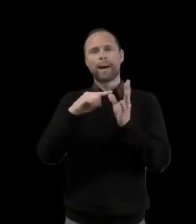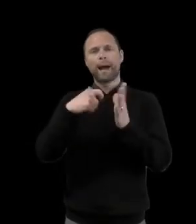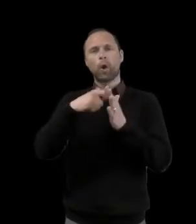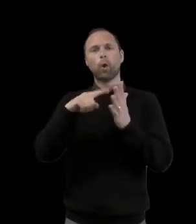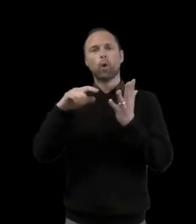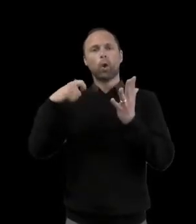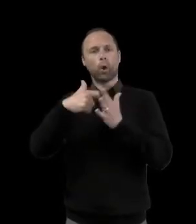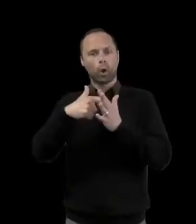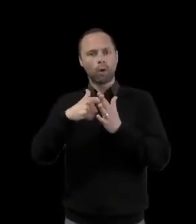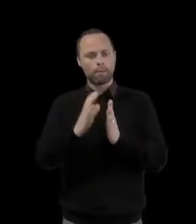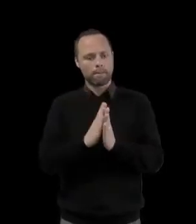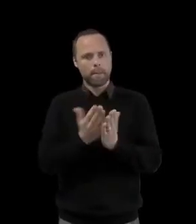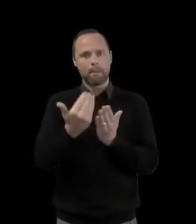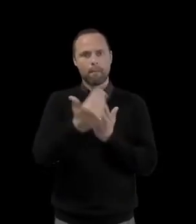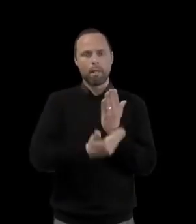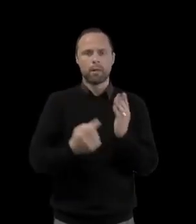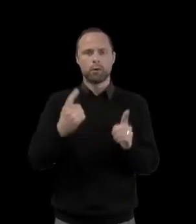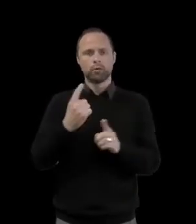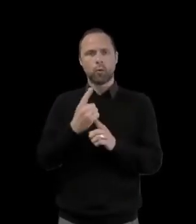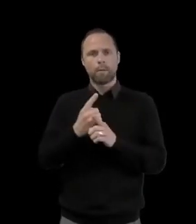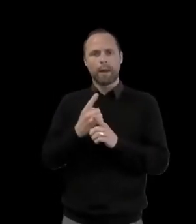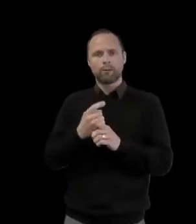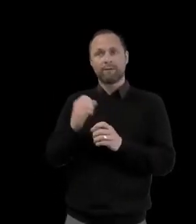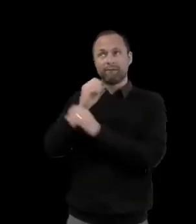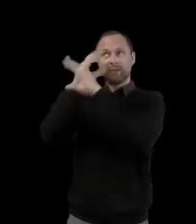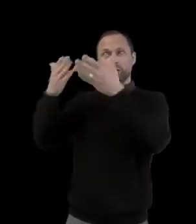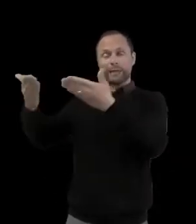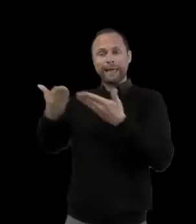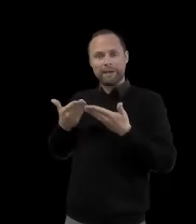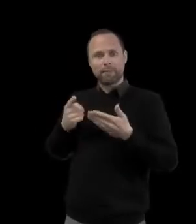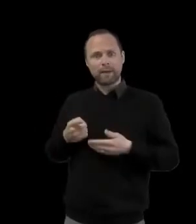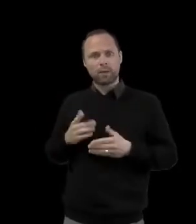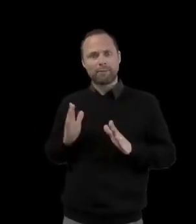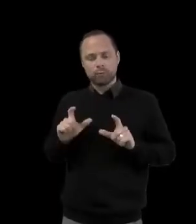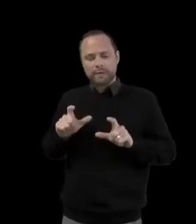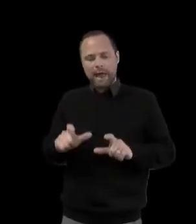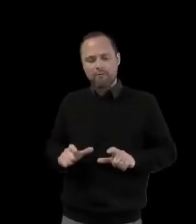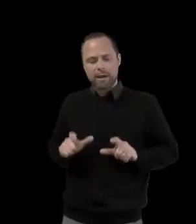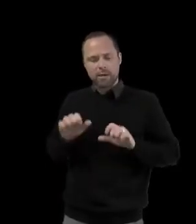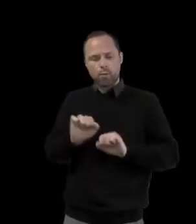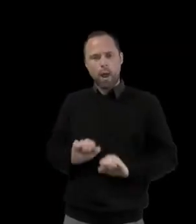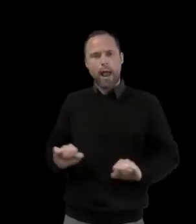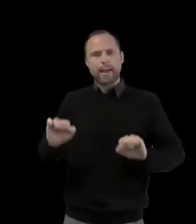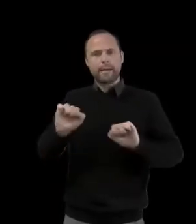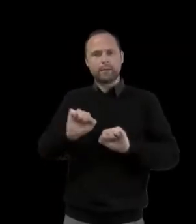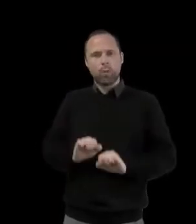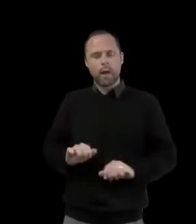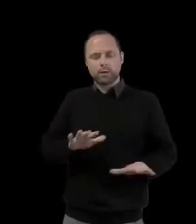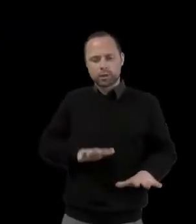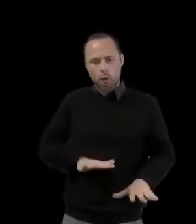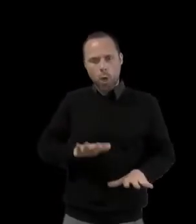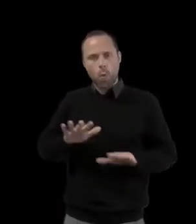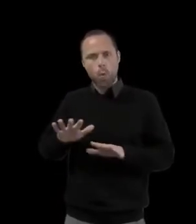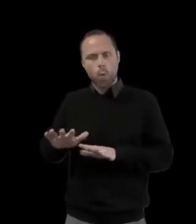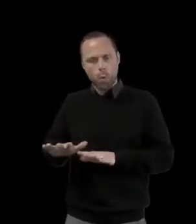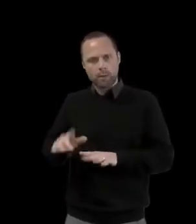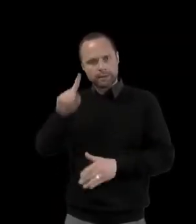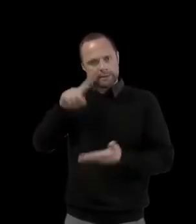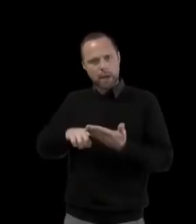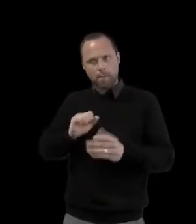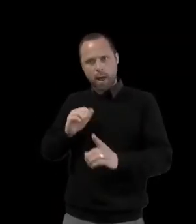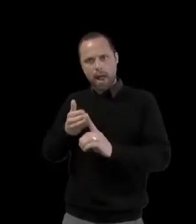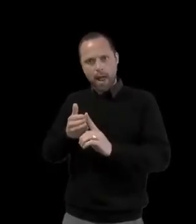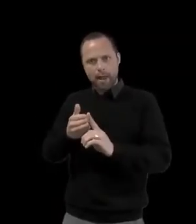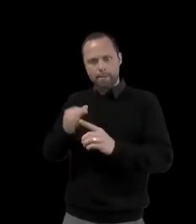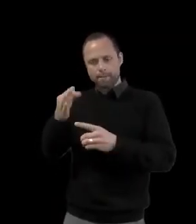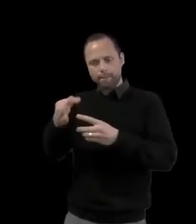even though it's tarry, it will come to pass. And so it's taught me to really trust in God, to slow down, to be intentional, to see where Jesus is leading